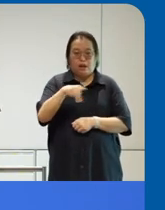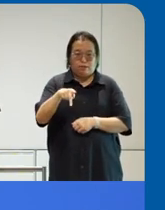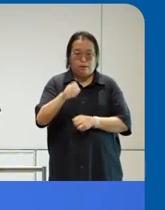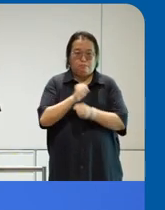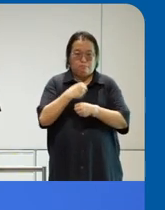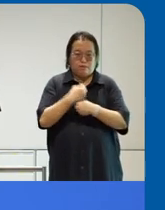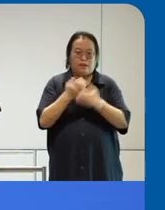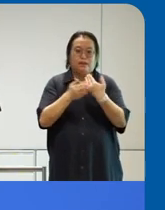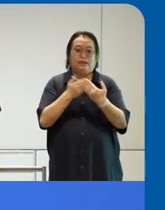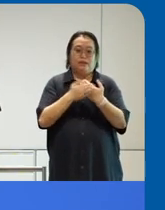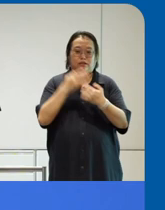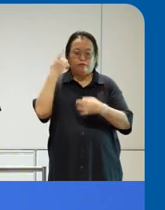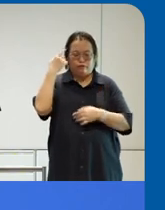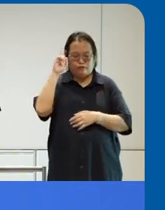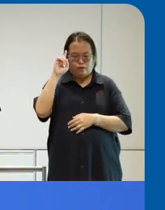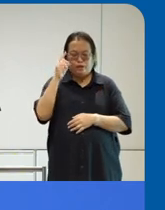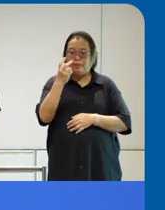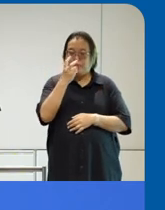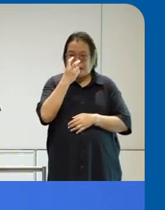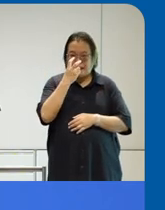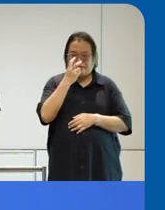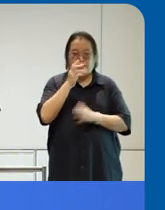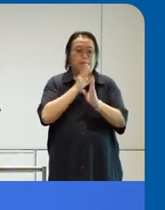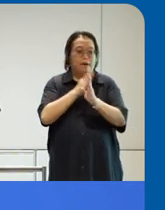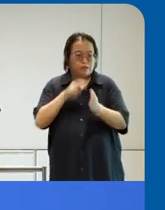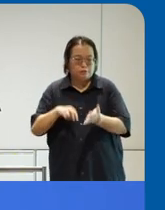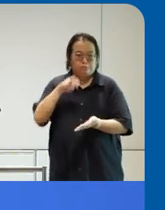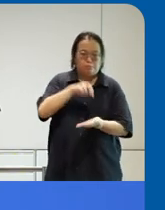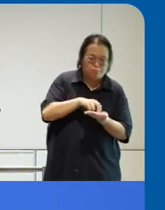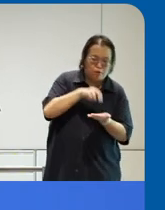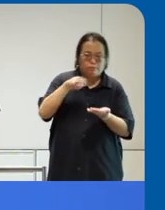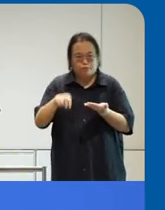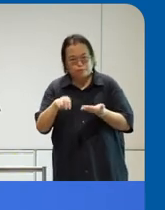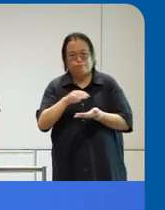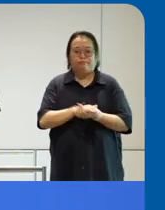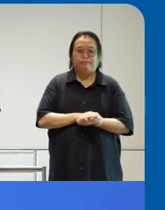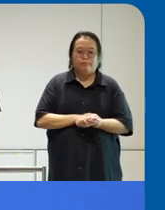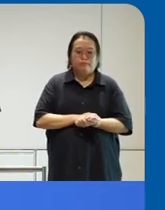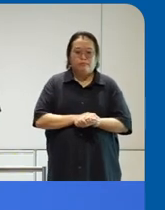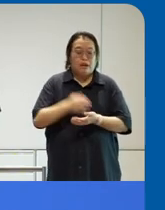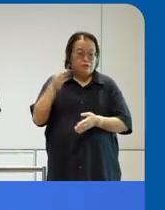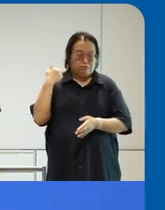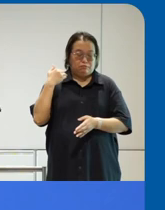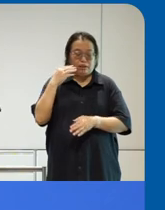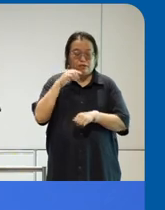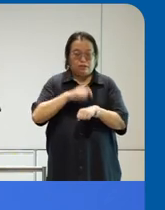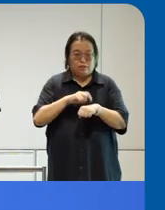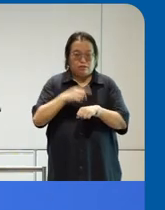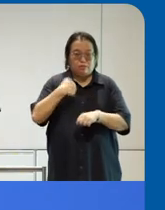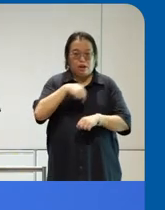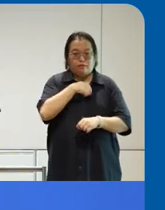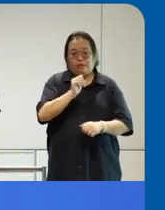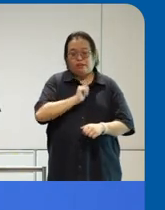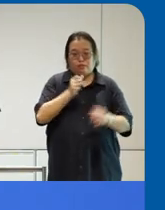easier for VIs to use buses. But I imagine in 20 years' time, when we have autonomous buses, when we have demand-responsive travel